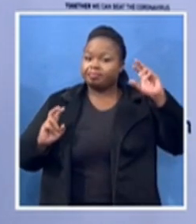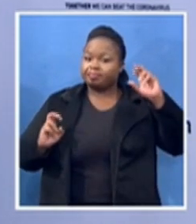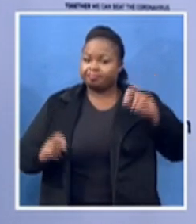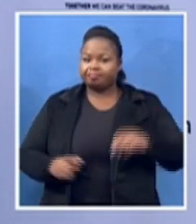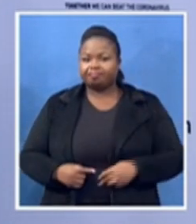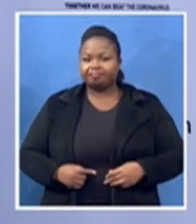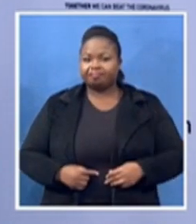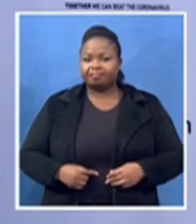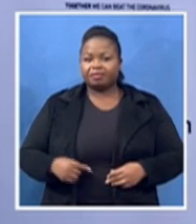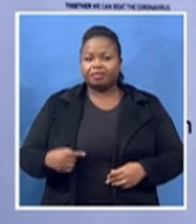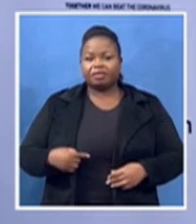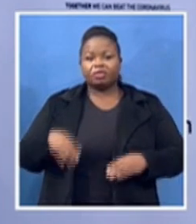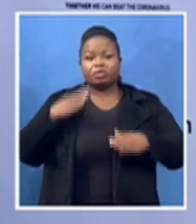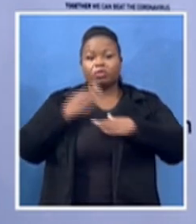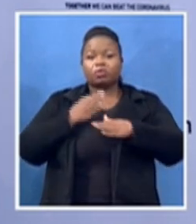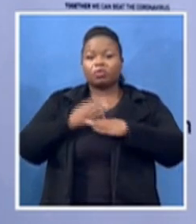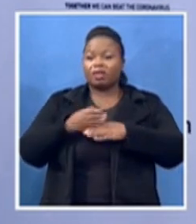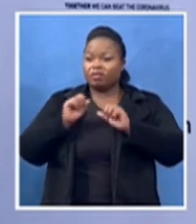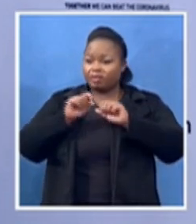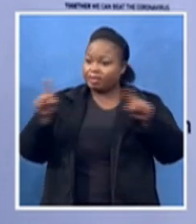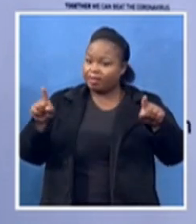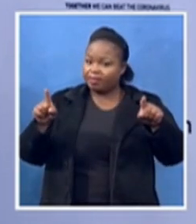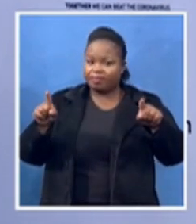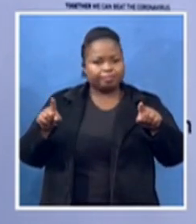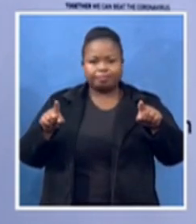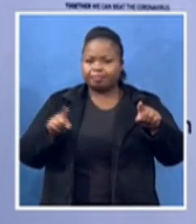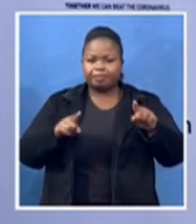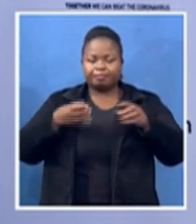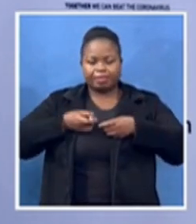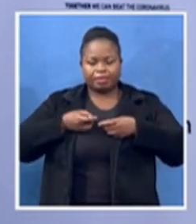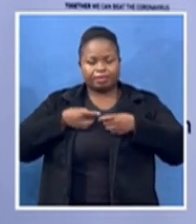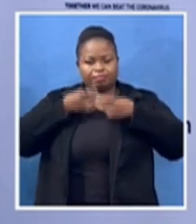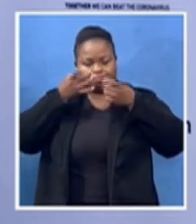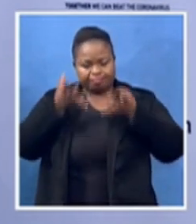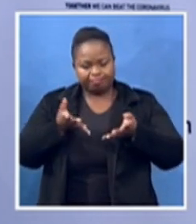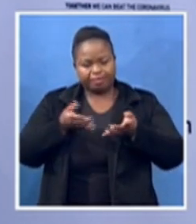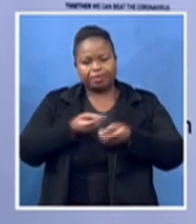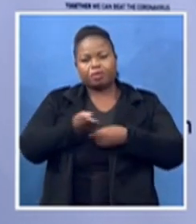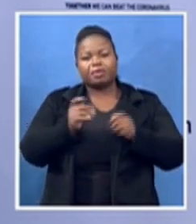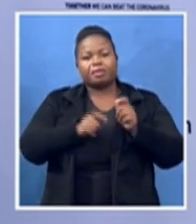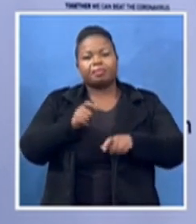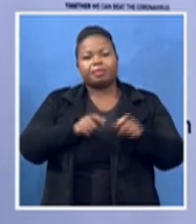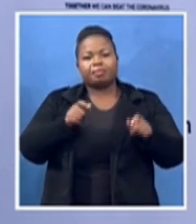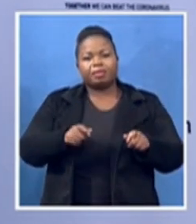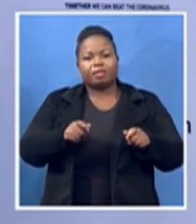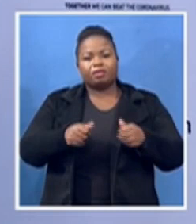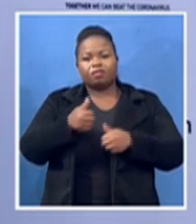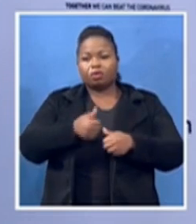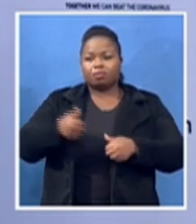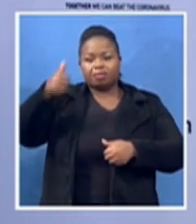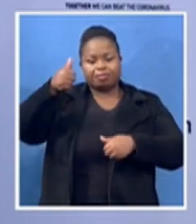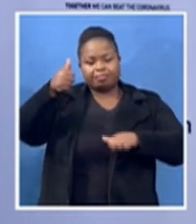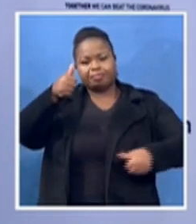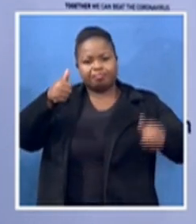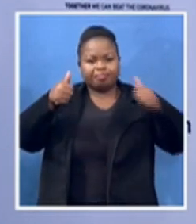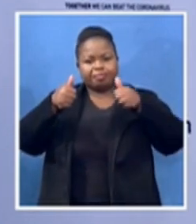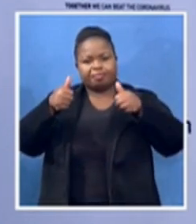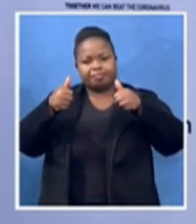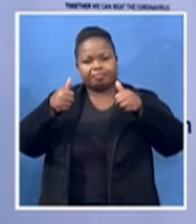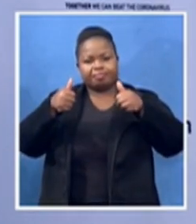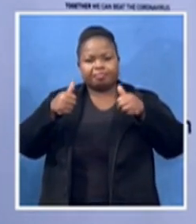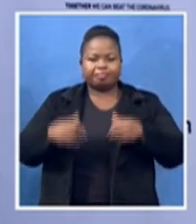kill the spirit of self do not live above your people but live with them and if you can rise